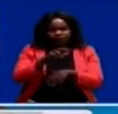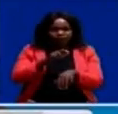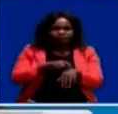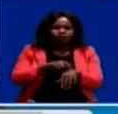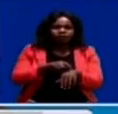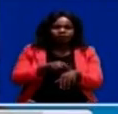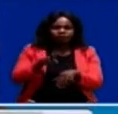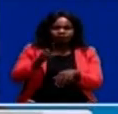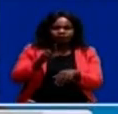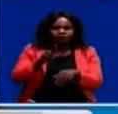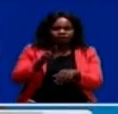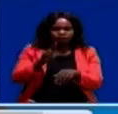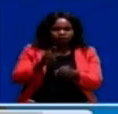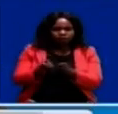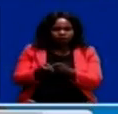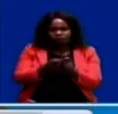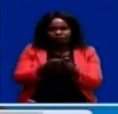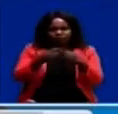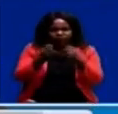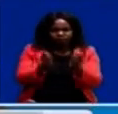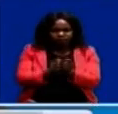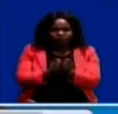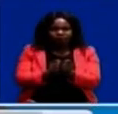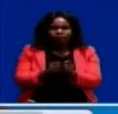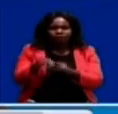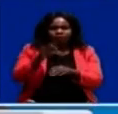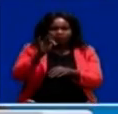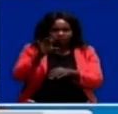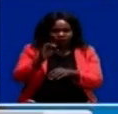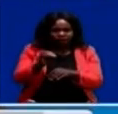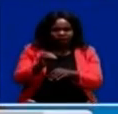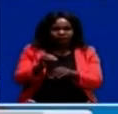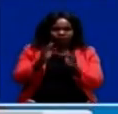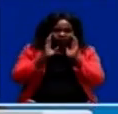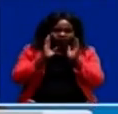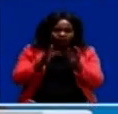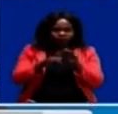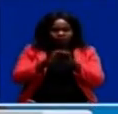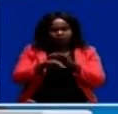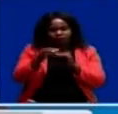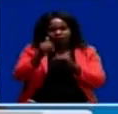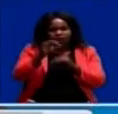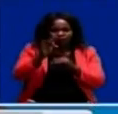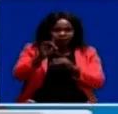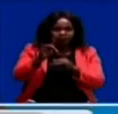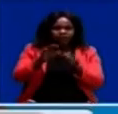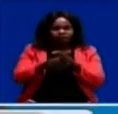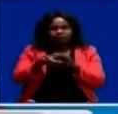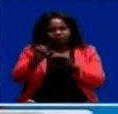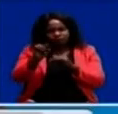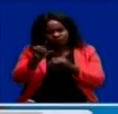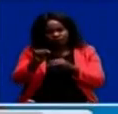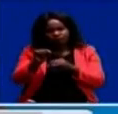national rugby teams. Over 80 young ragas attended the under-18 and under-20 rugby trials at Lusaka,